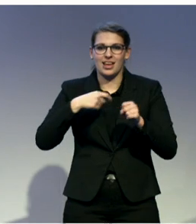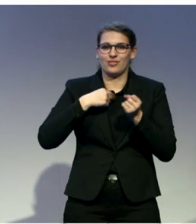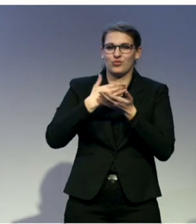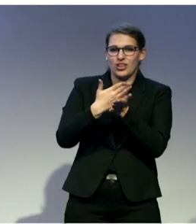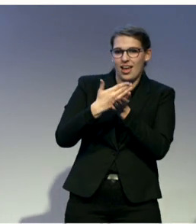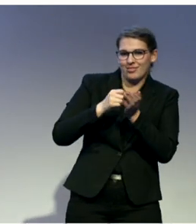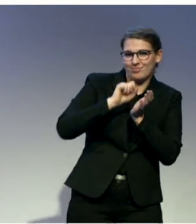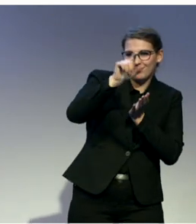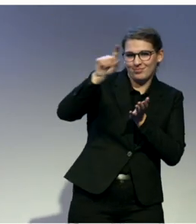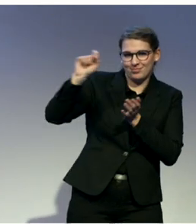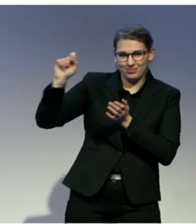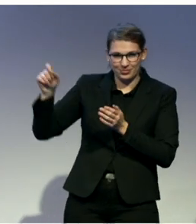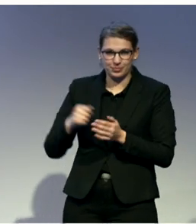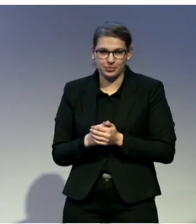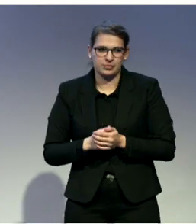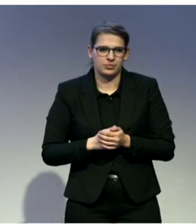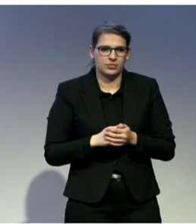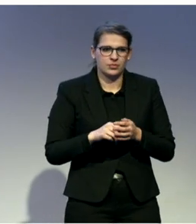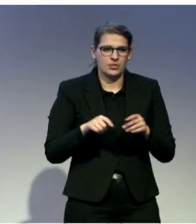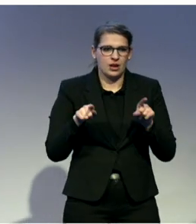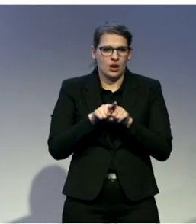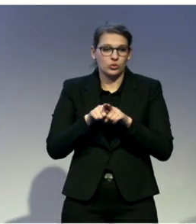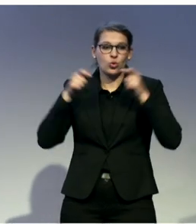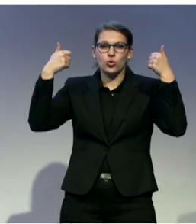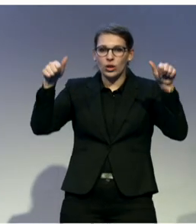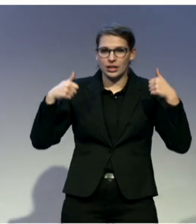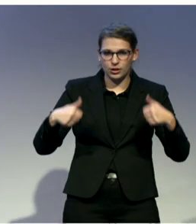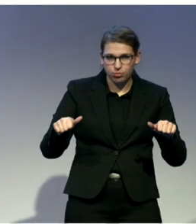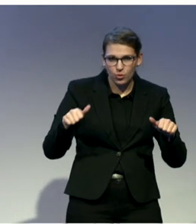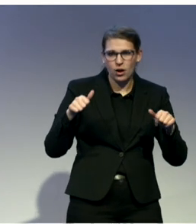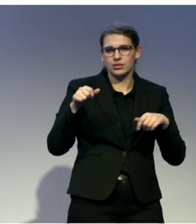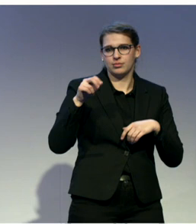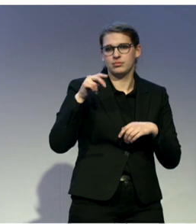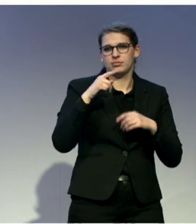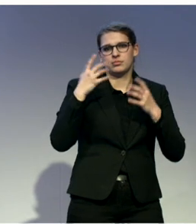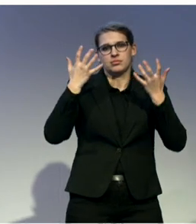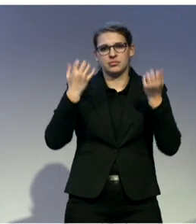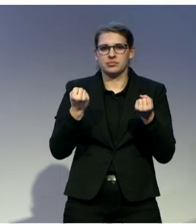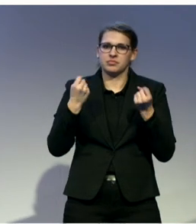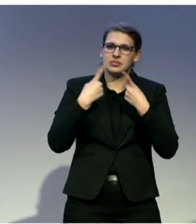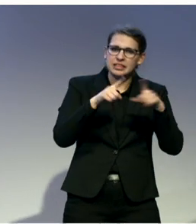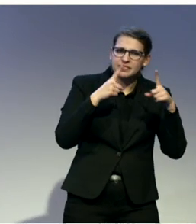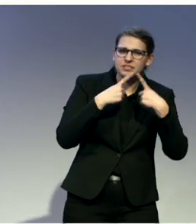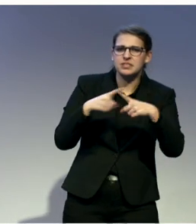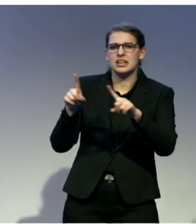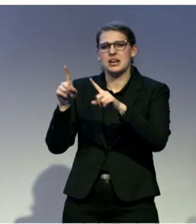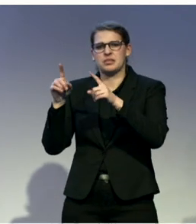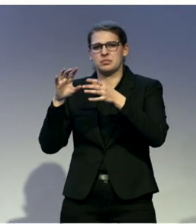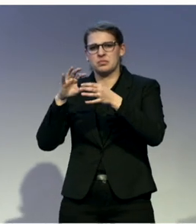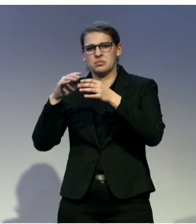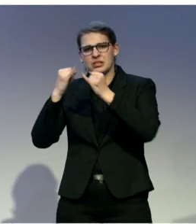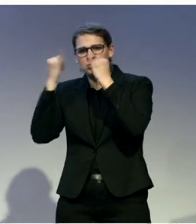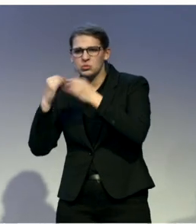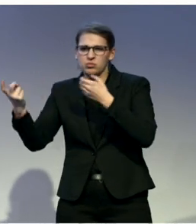platform as well, which allows organizations to spread information through to the community via the app.